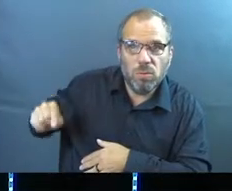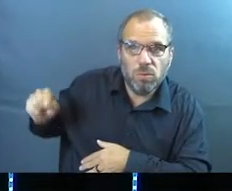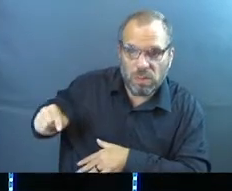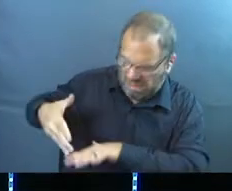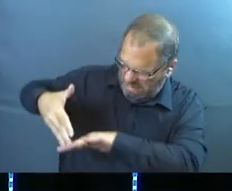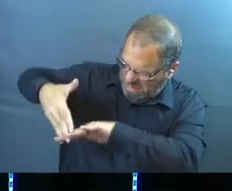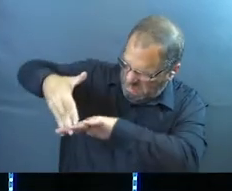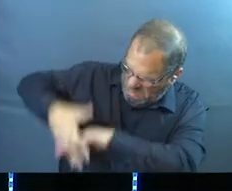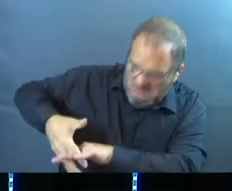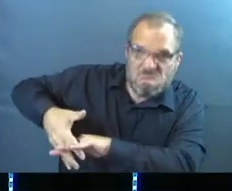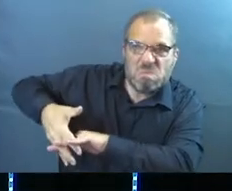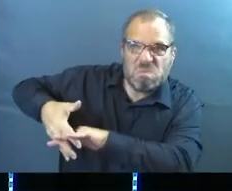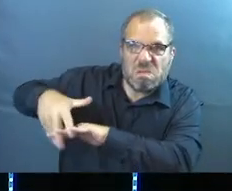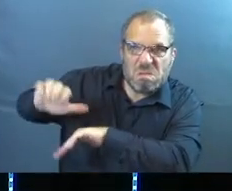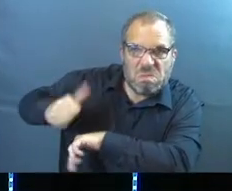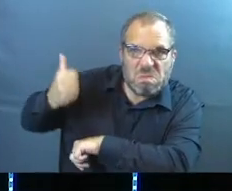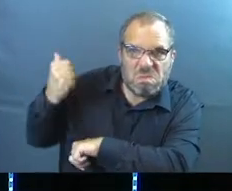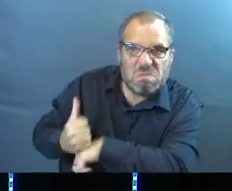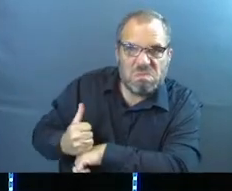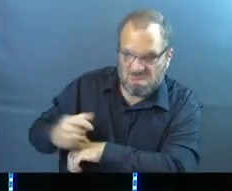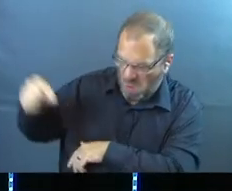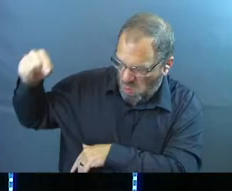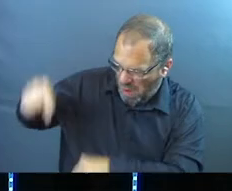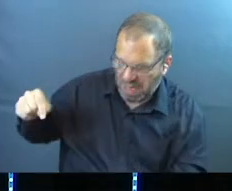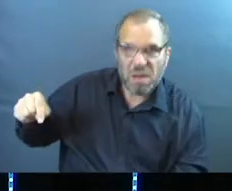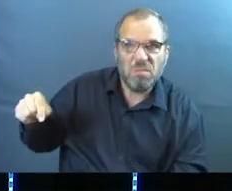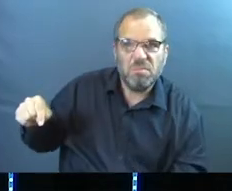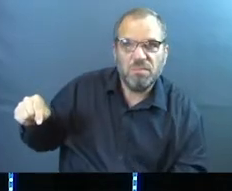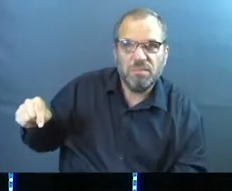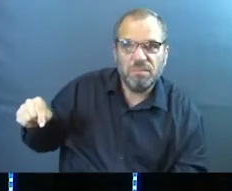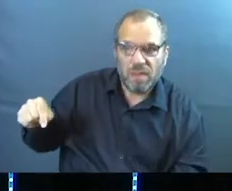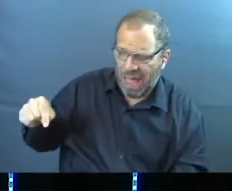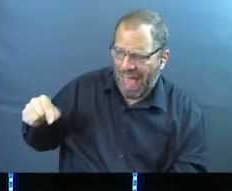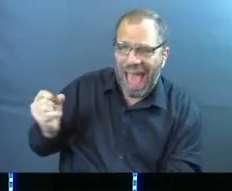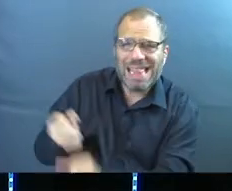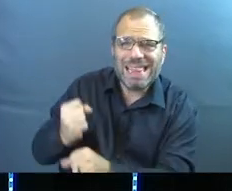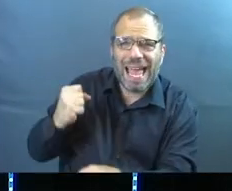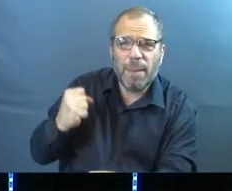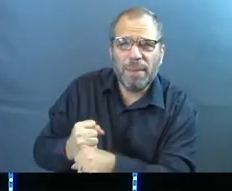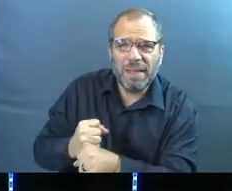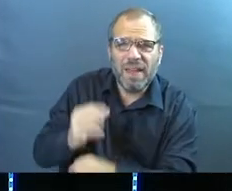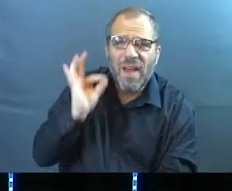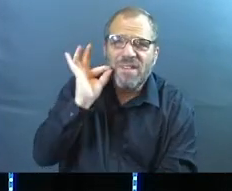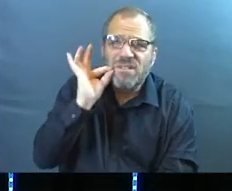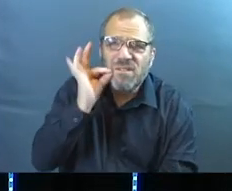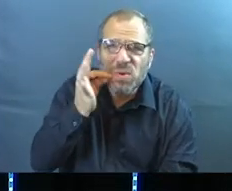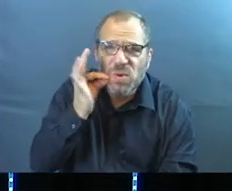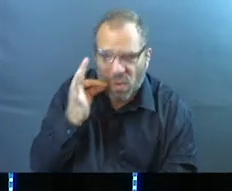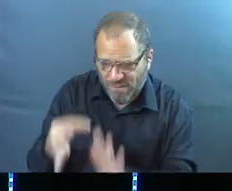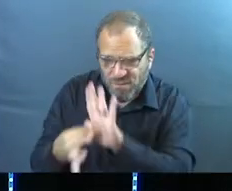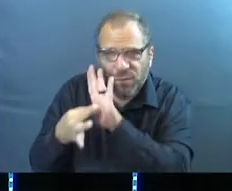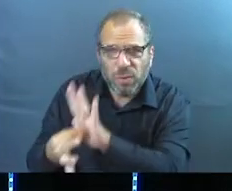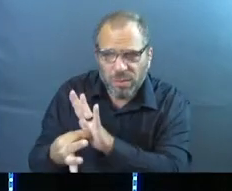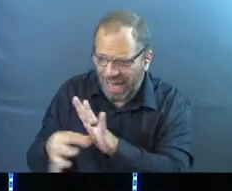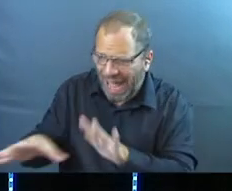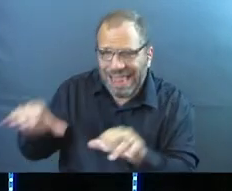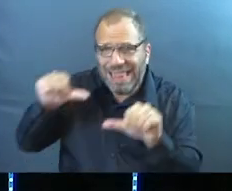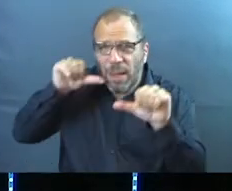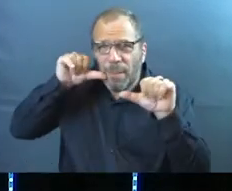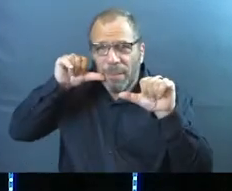Planted in the house of God. And they produce fruit. And they're blessed.